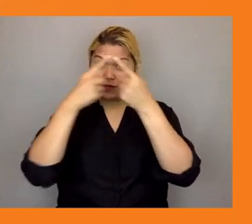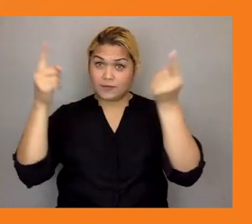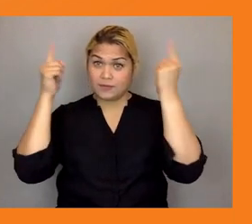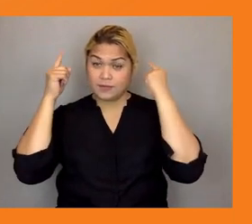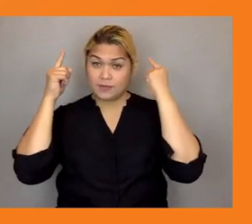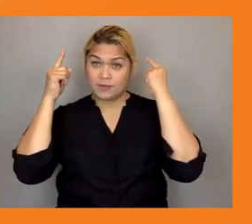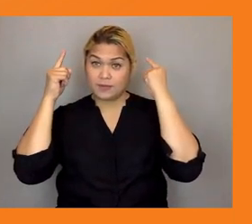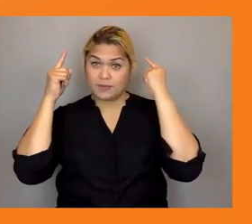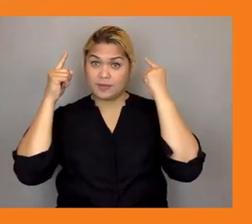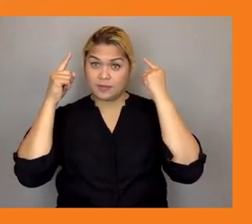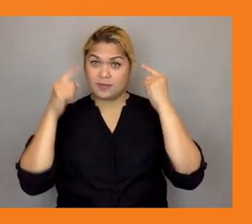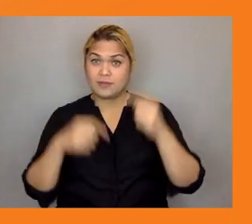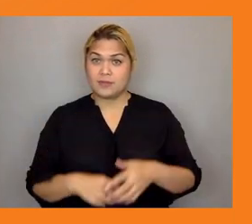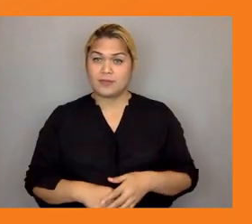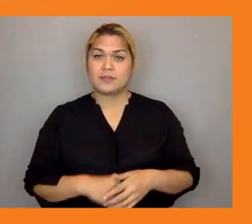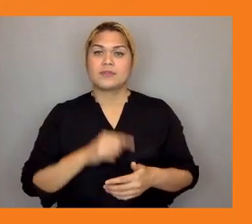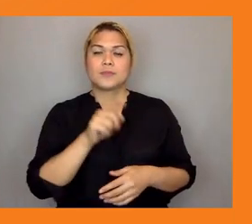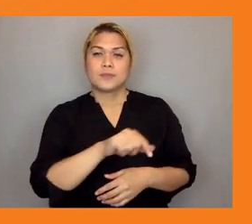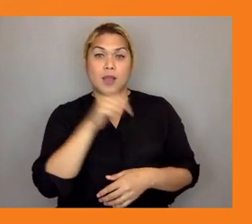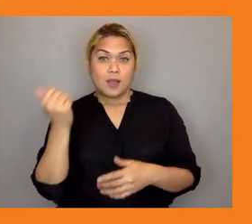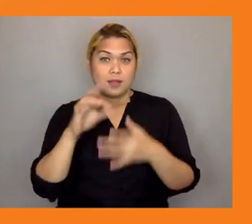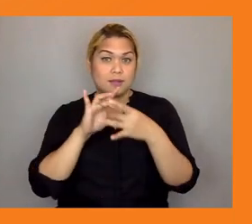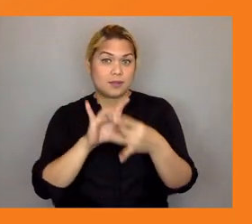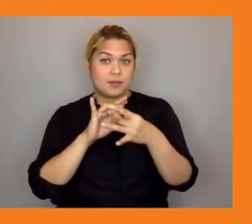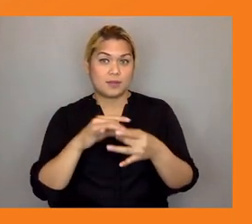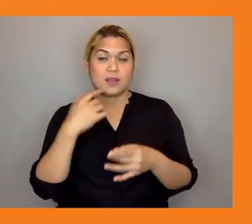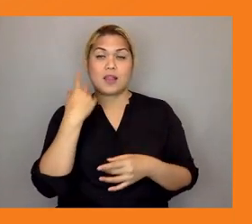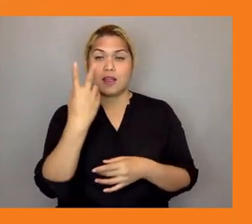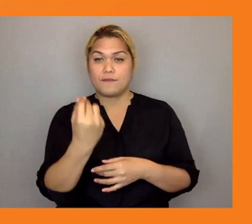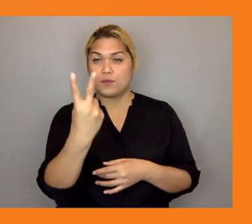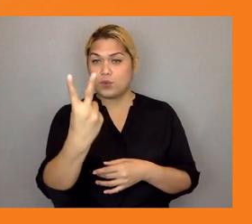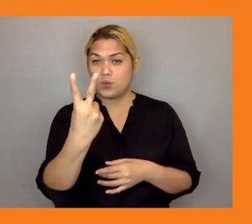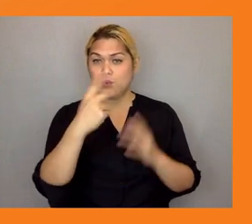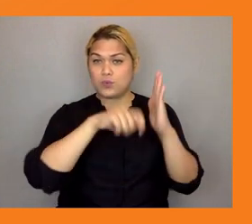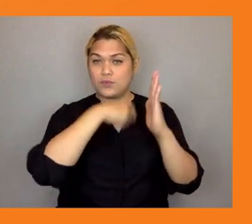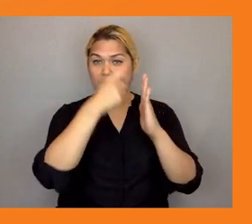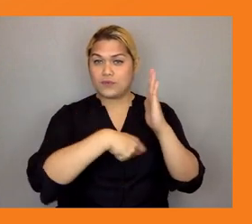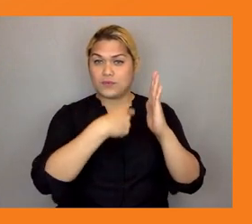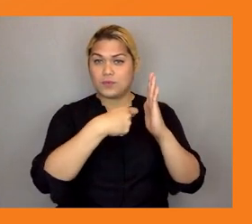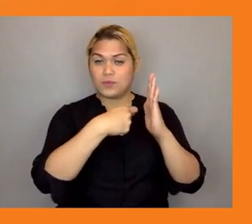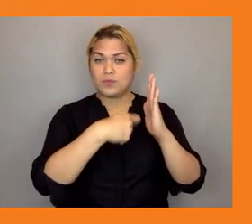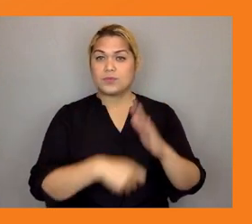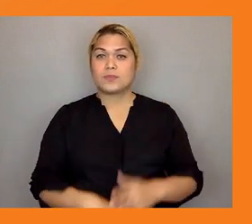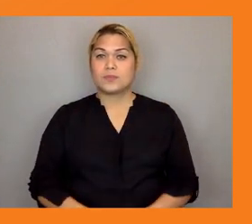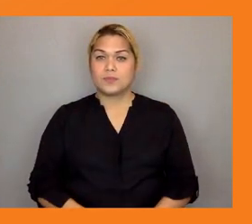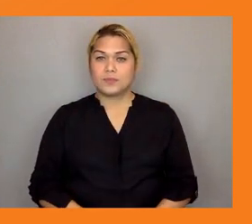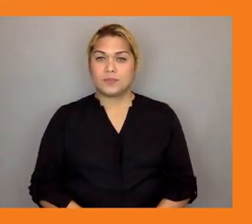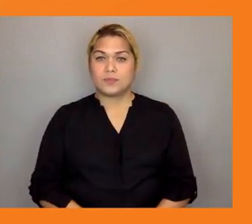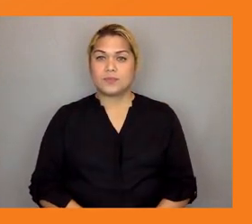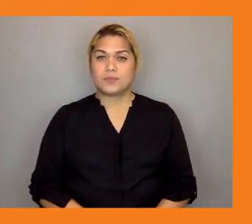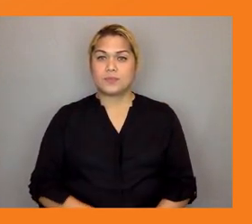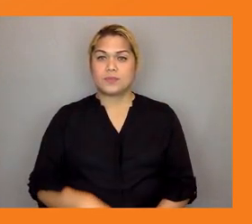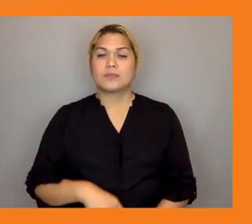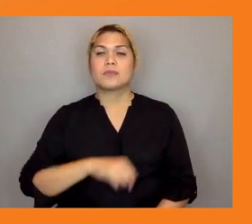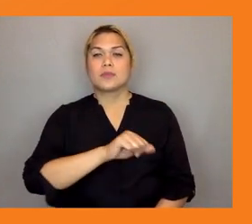initiatives um especially in tuvalu and in kiribats um it's very important because many of these uh